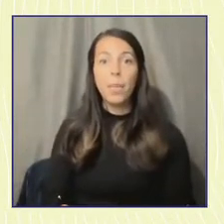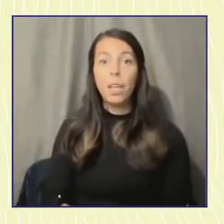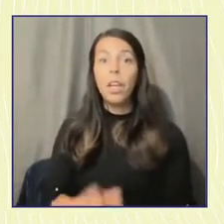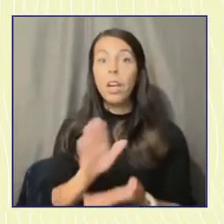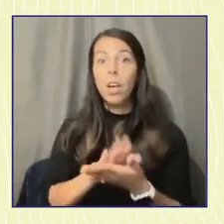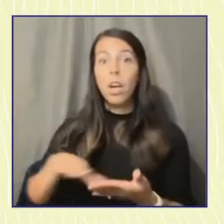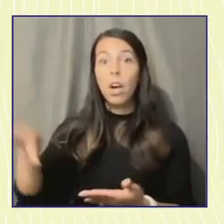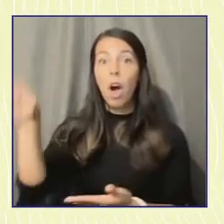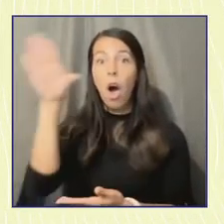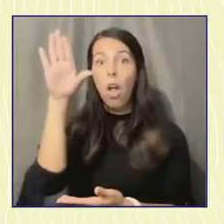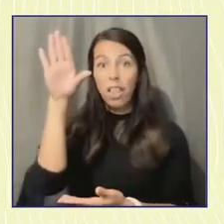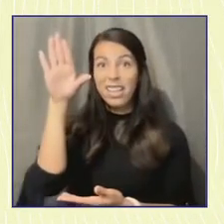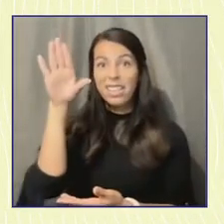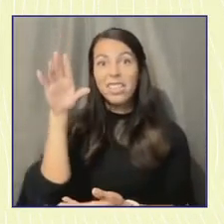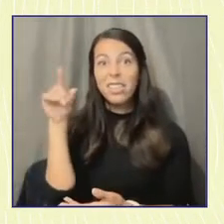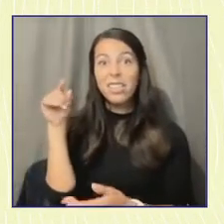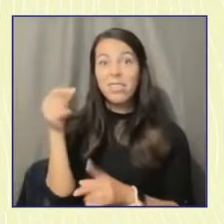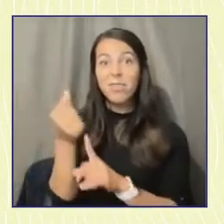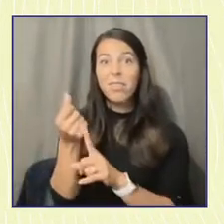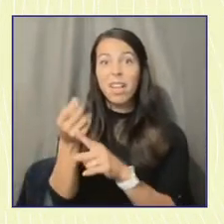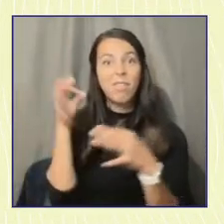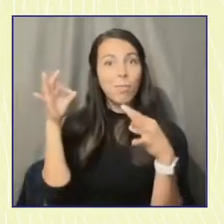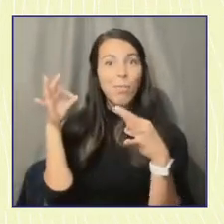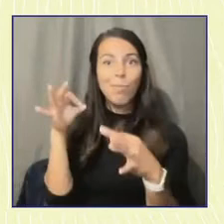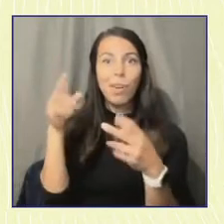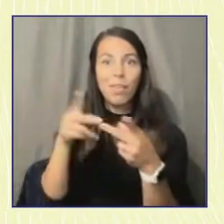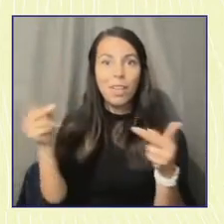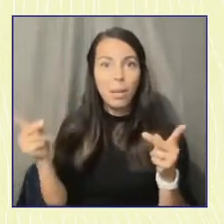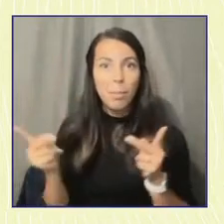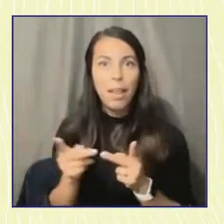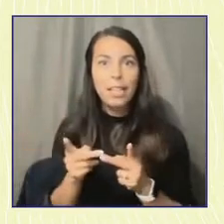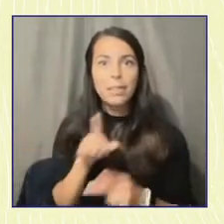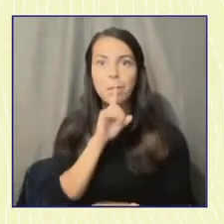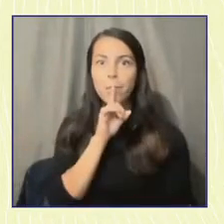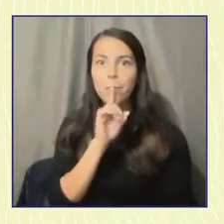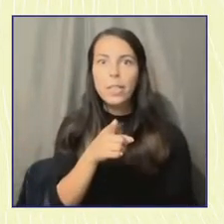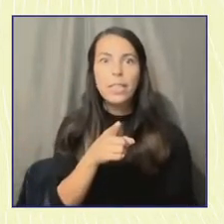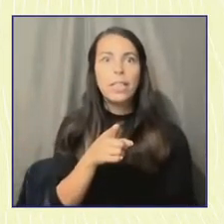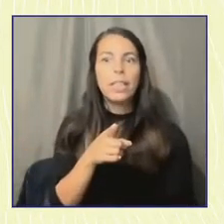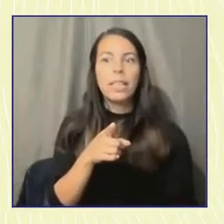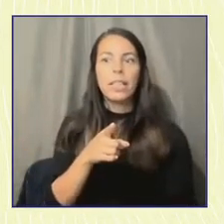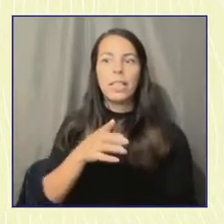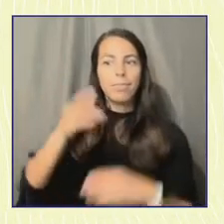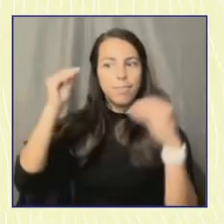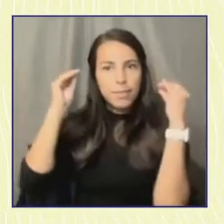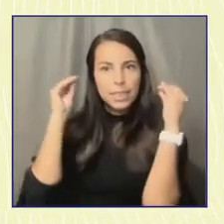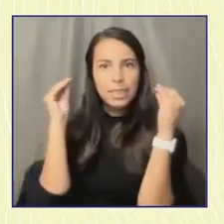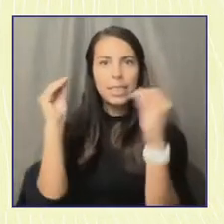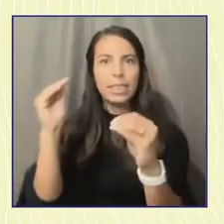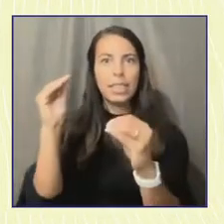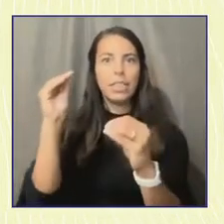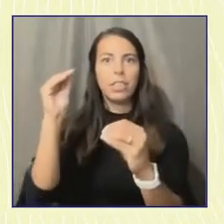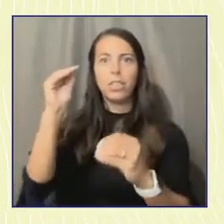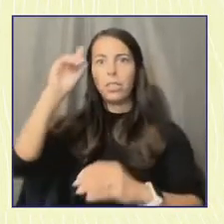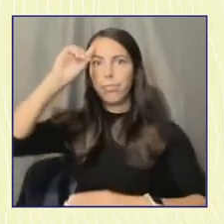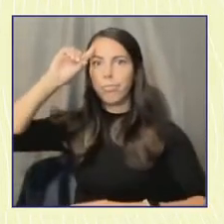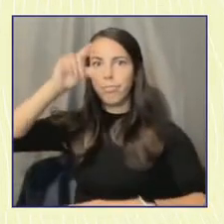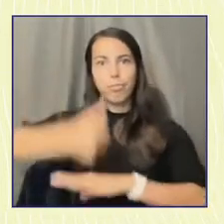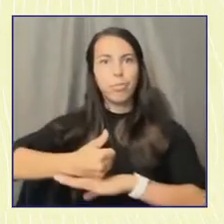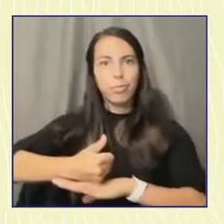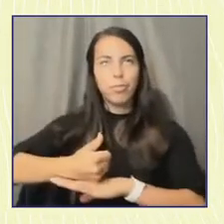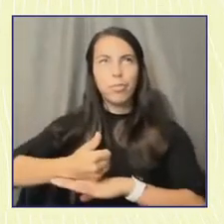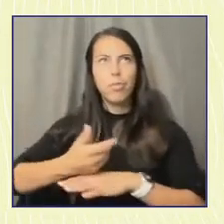to really kind of cement ideas. The cement is not the word I want to use, but to really solidify